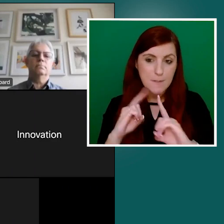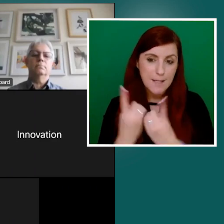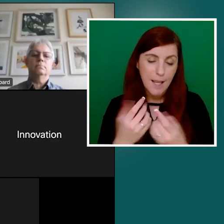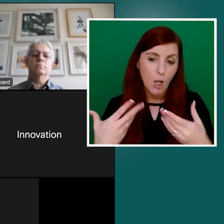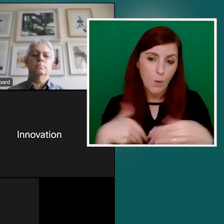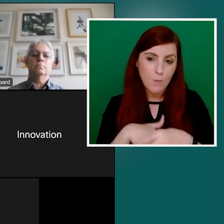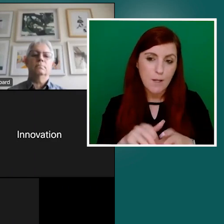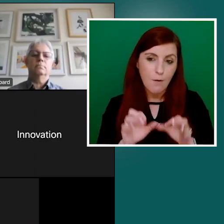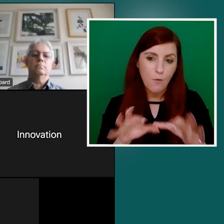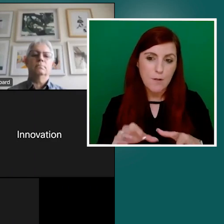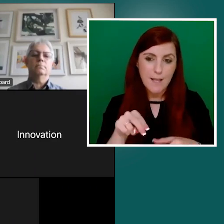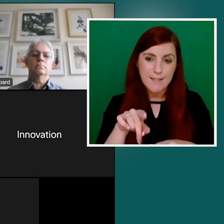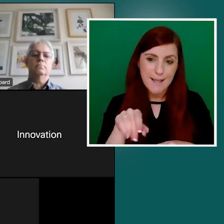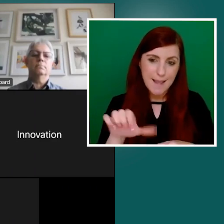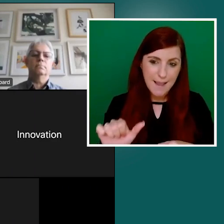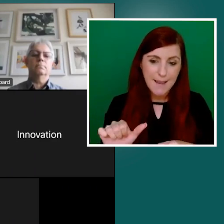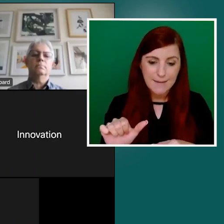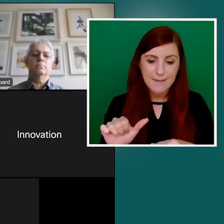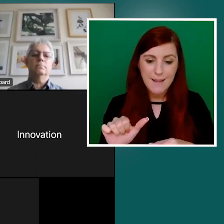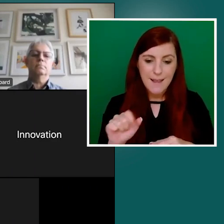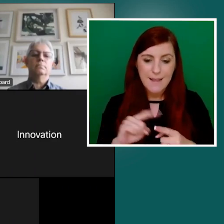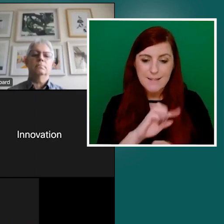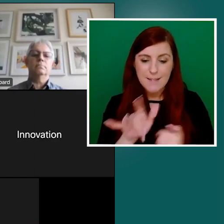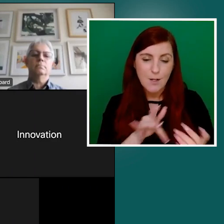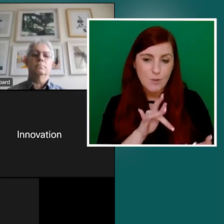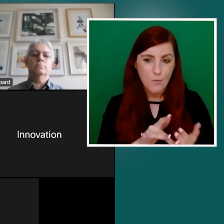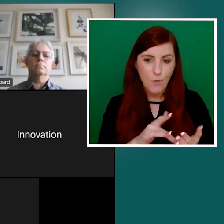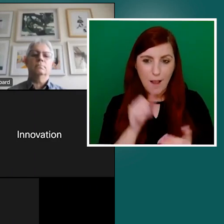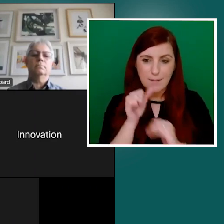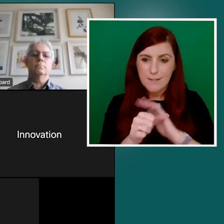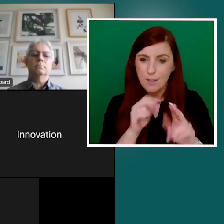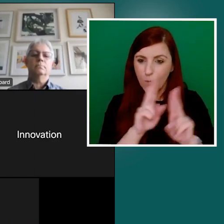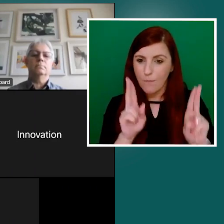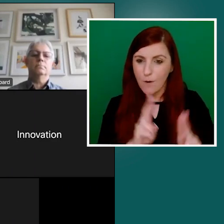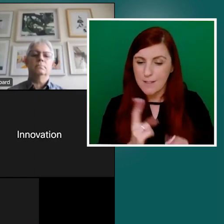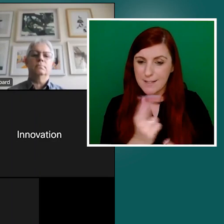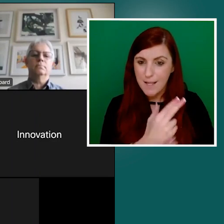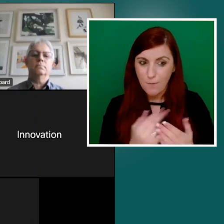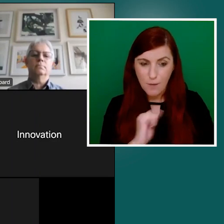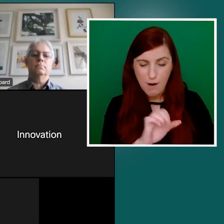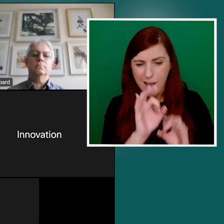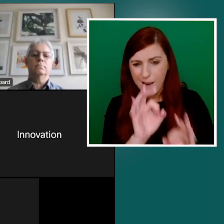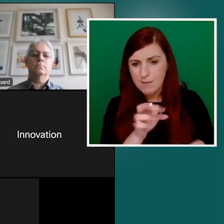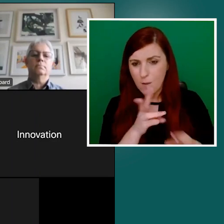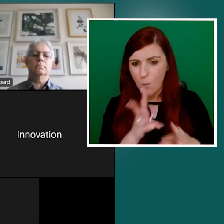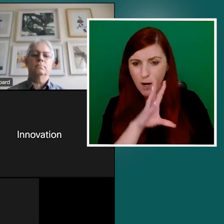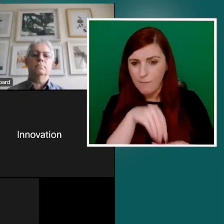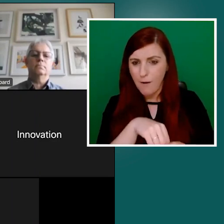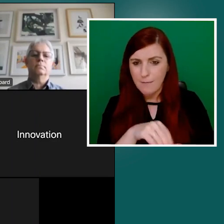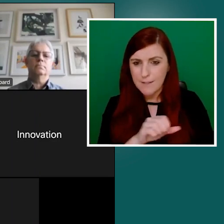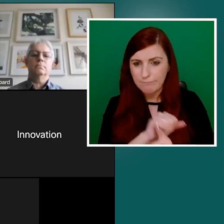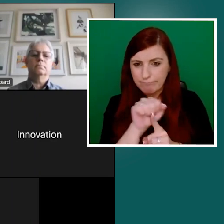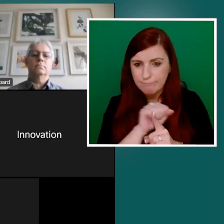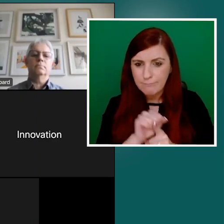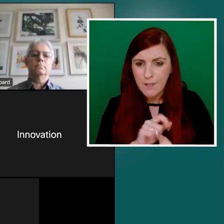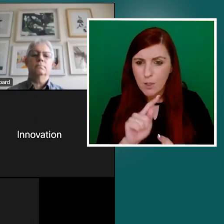and the Centre for Excellence in Universal Design for their excellent work on this. It's a great achievement and a great piece of work.